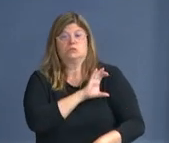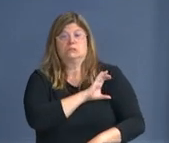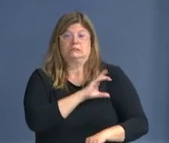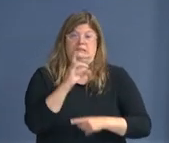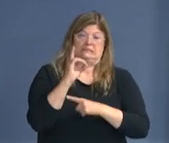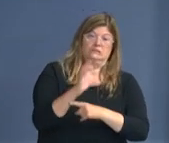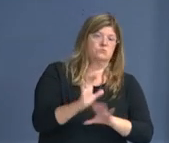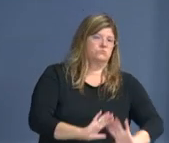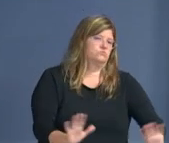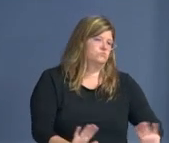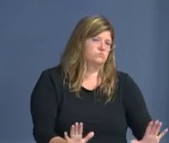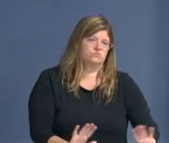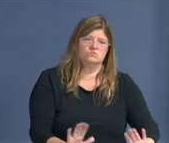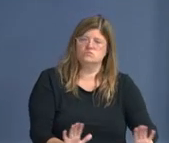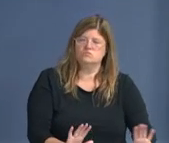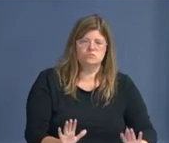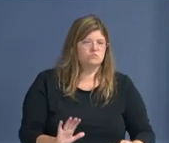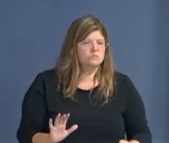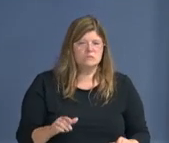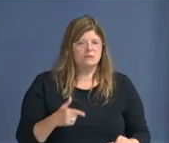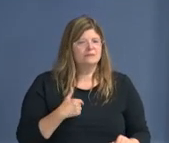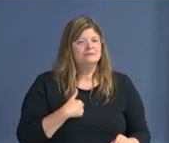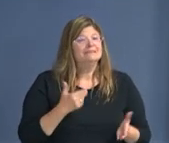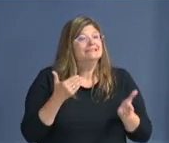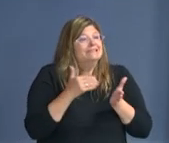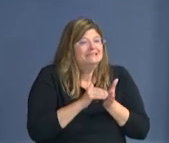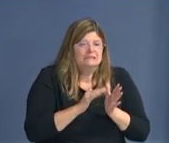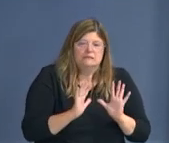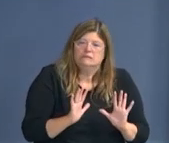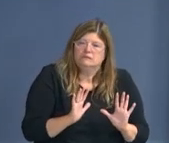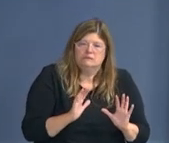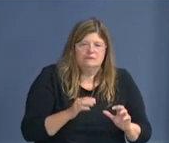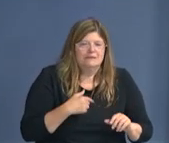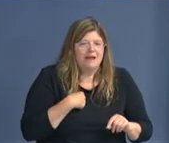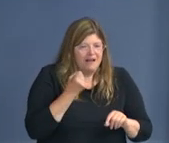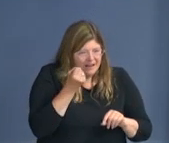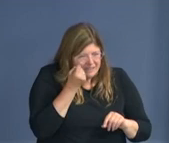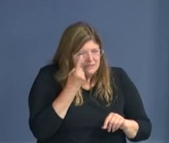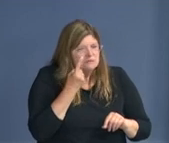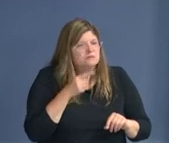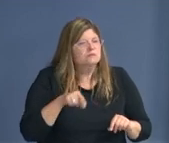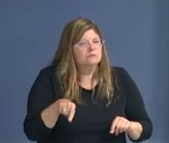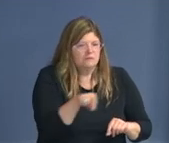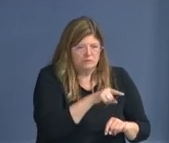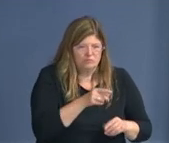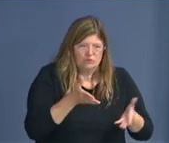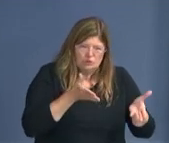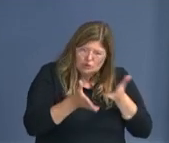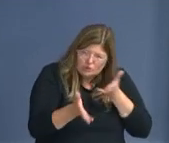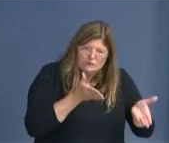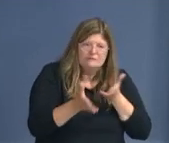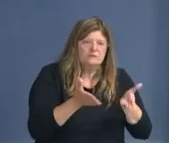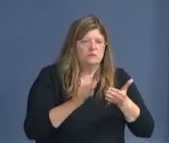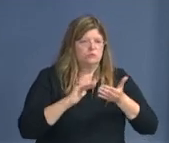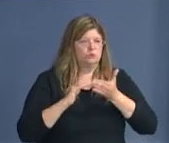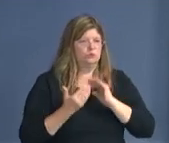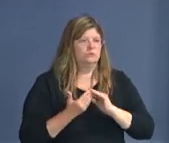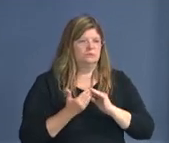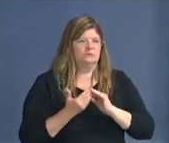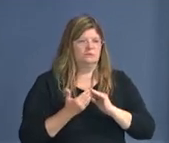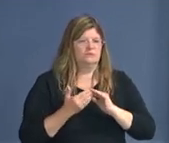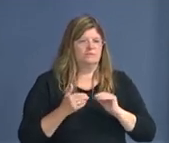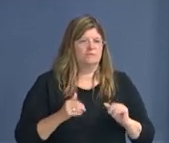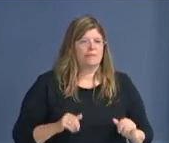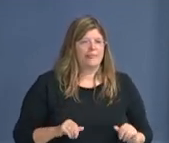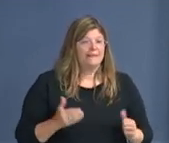calls for service are going to be handled. So unless they're also prepared to tell